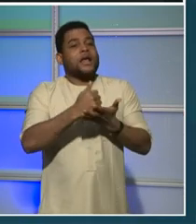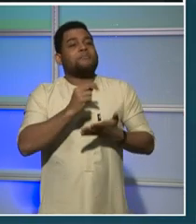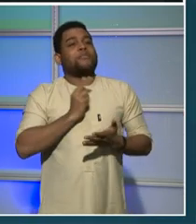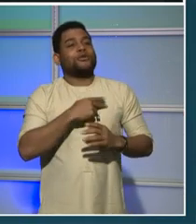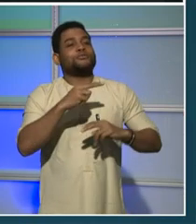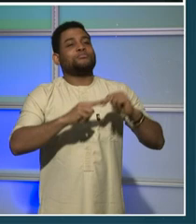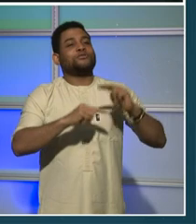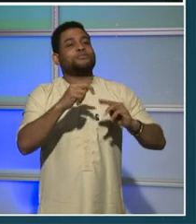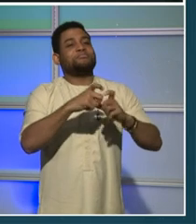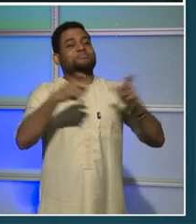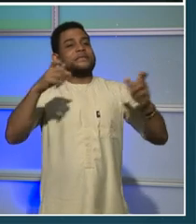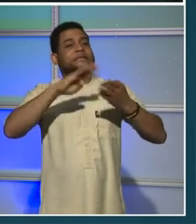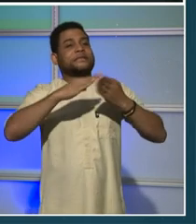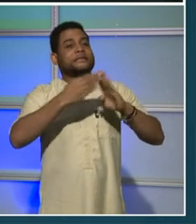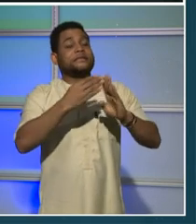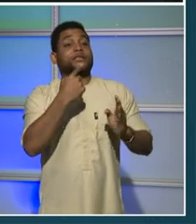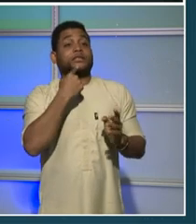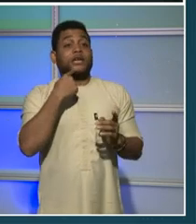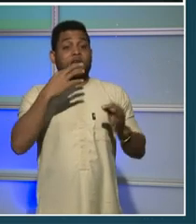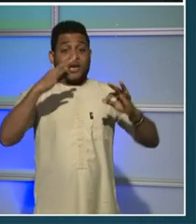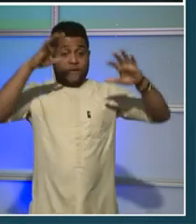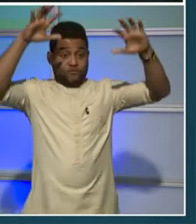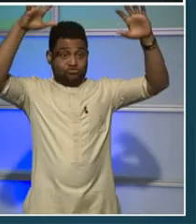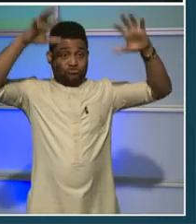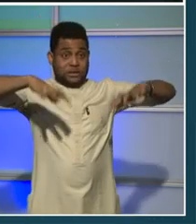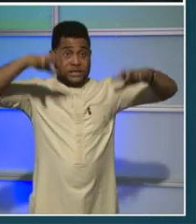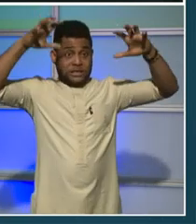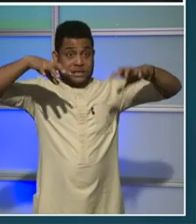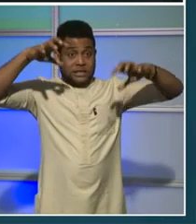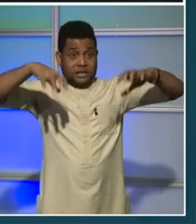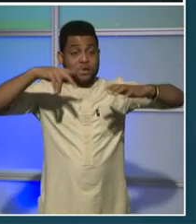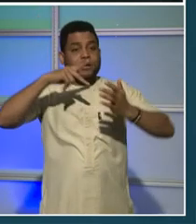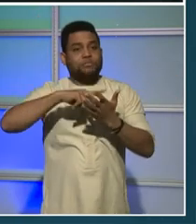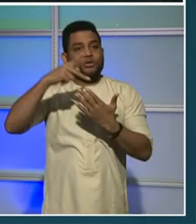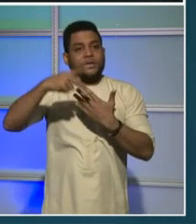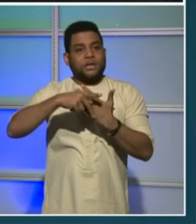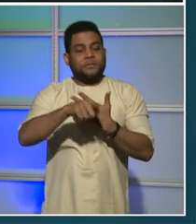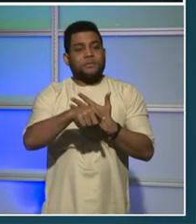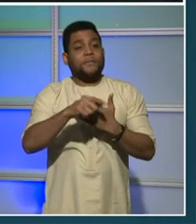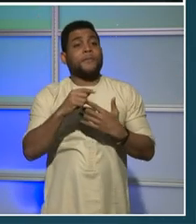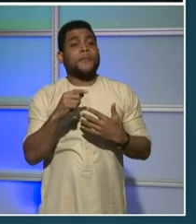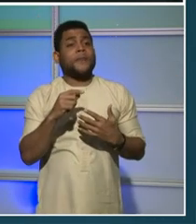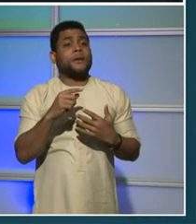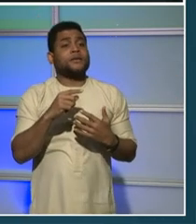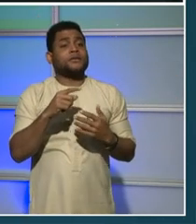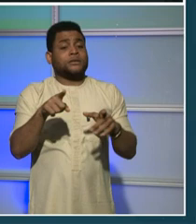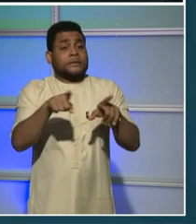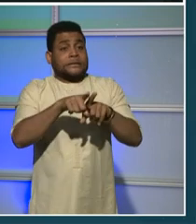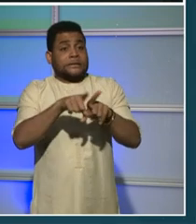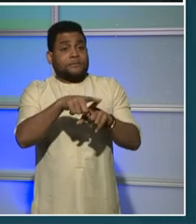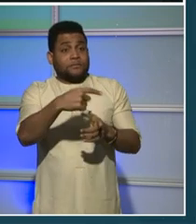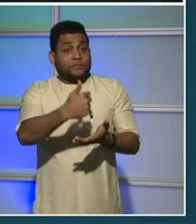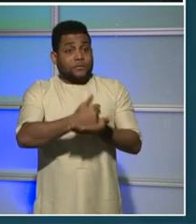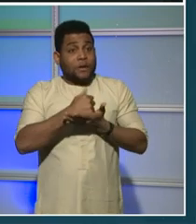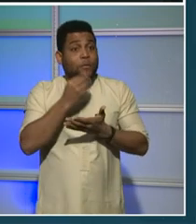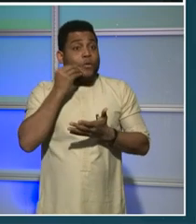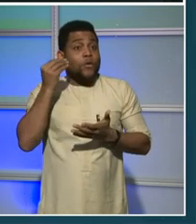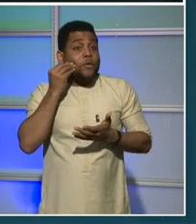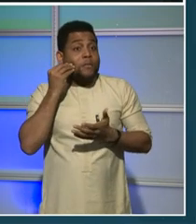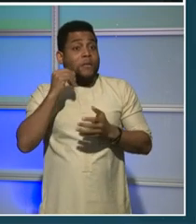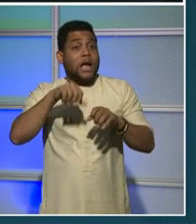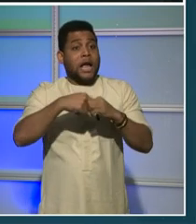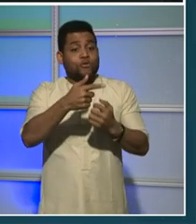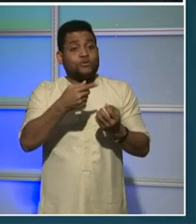like green infrastructure. It will also help you at home by providing you with resources for home weatherization to